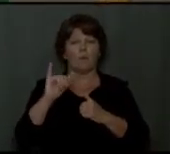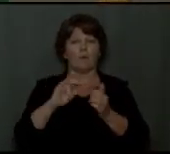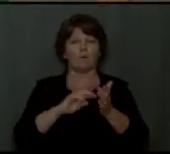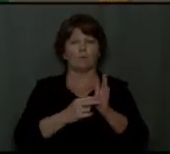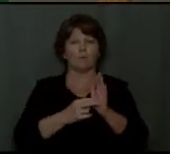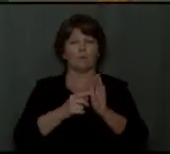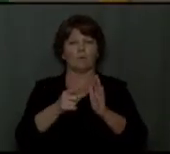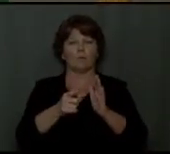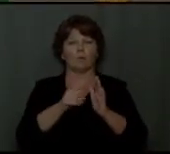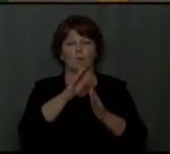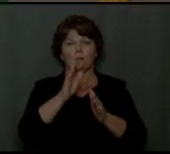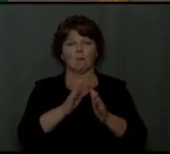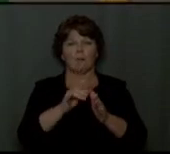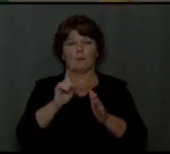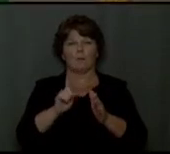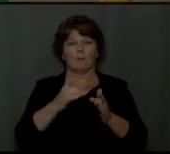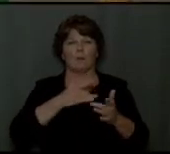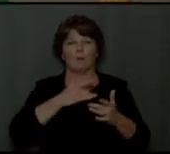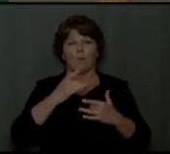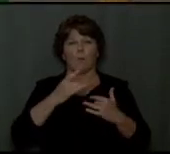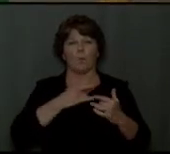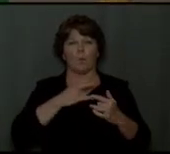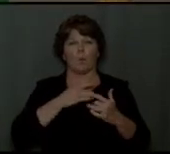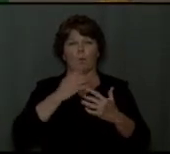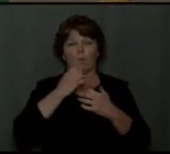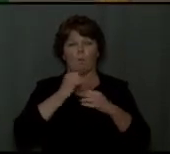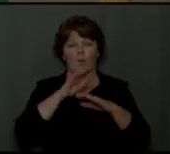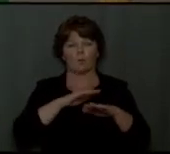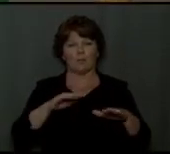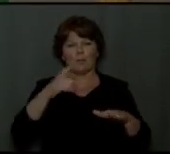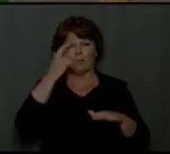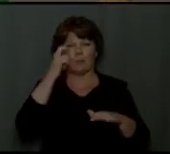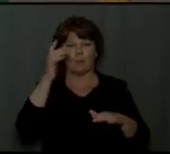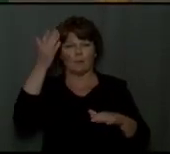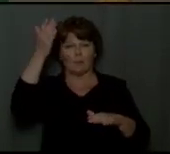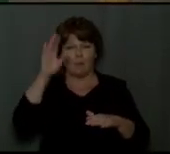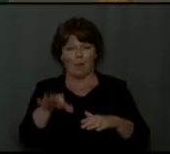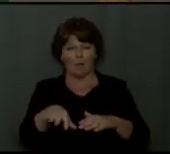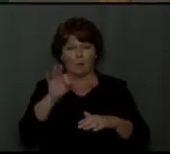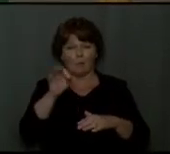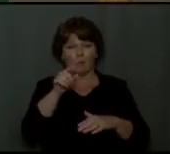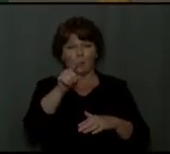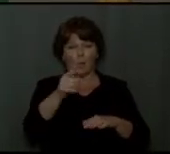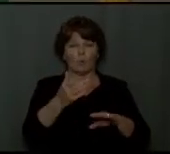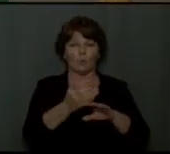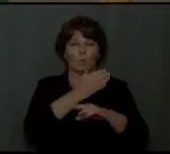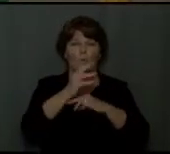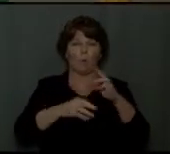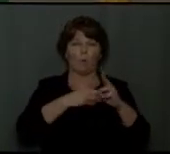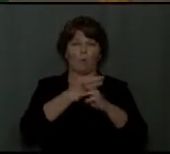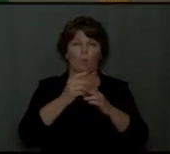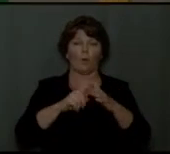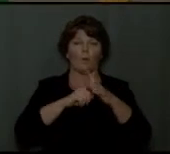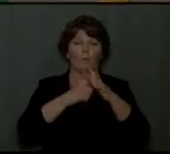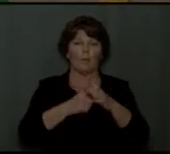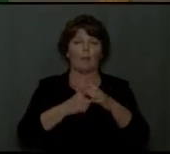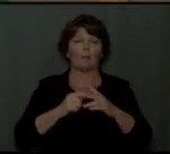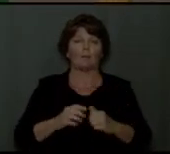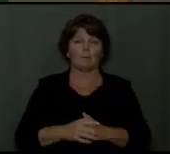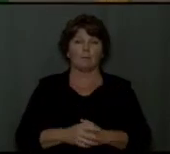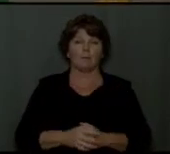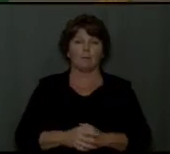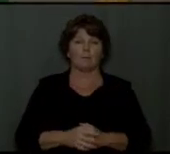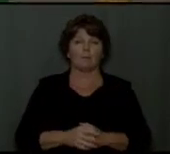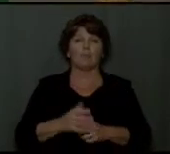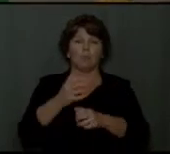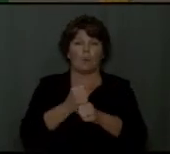you need never worry, dear precious children, for you have been chosen before the foundations of the world to inherit the